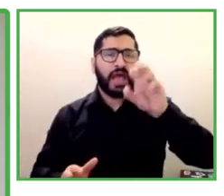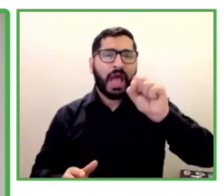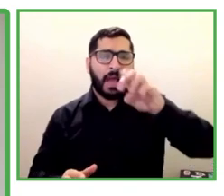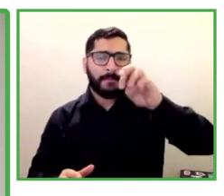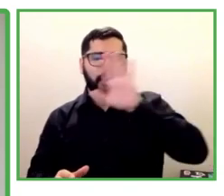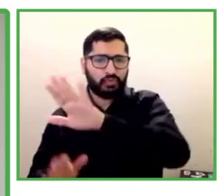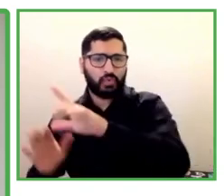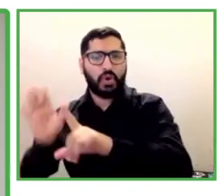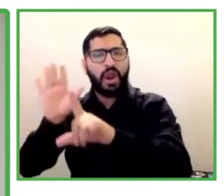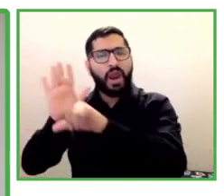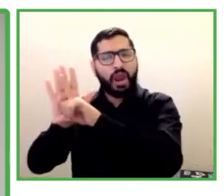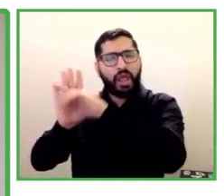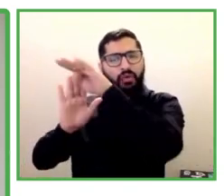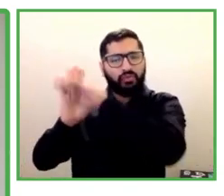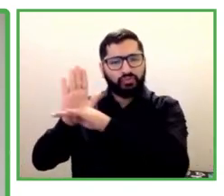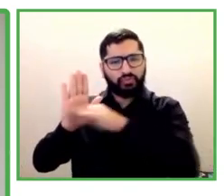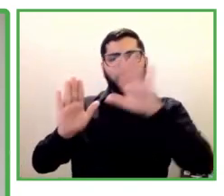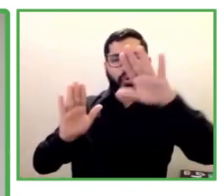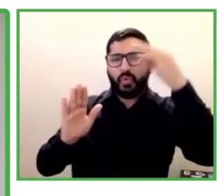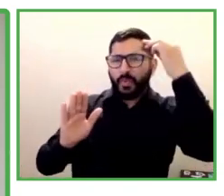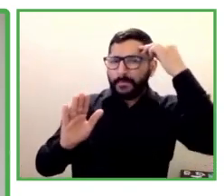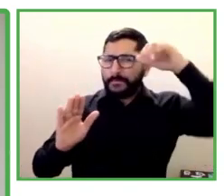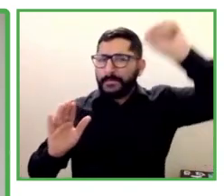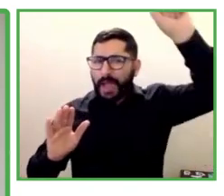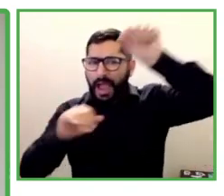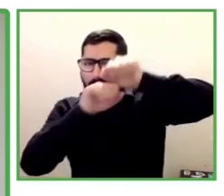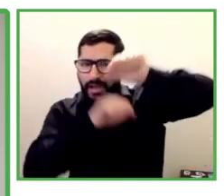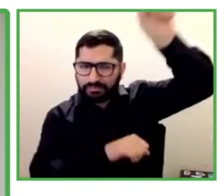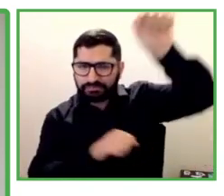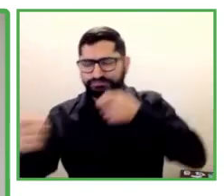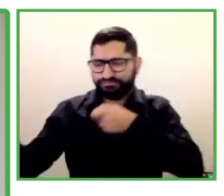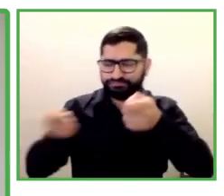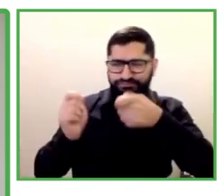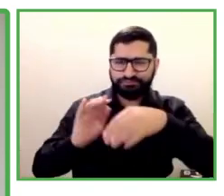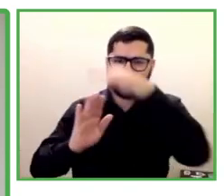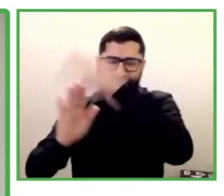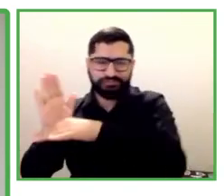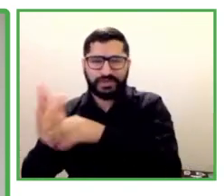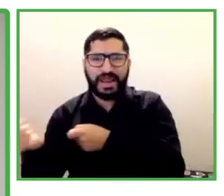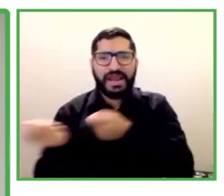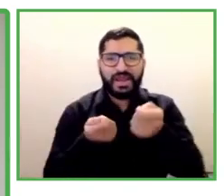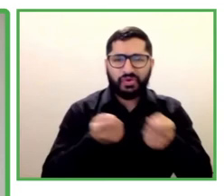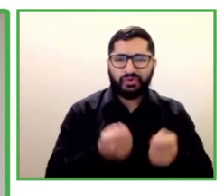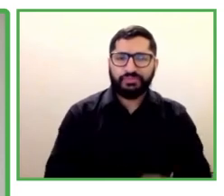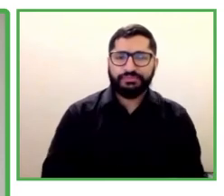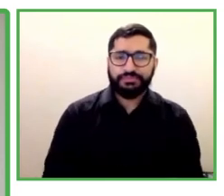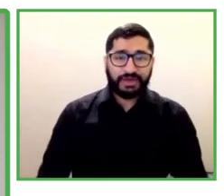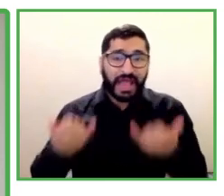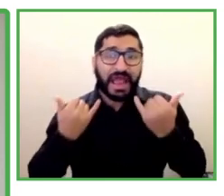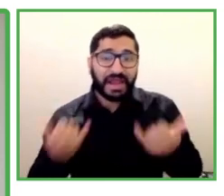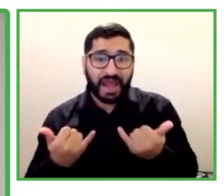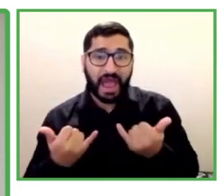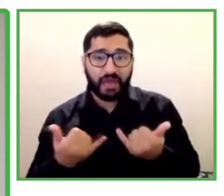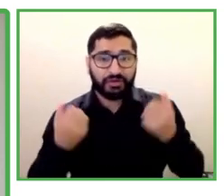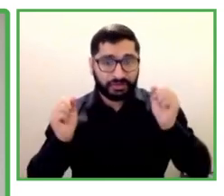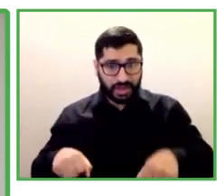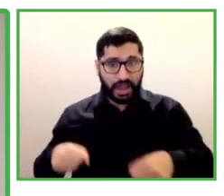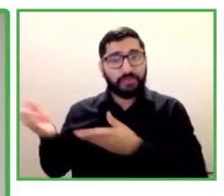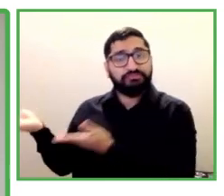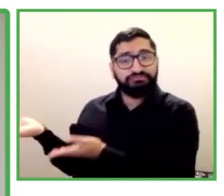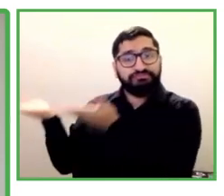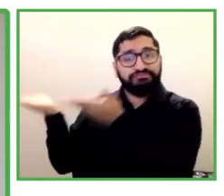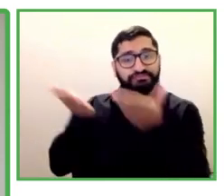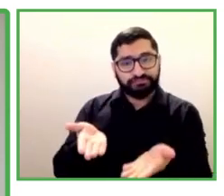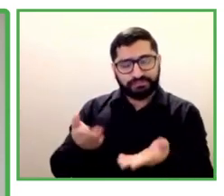He was recently invited to participate in the Leadership in Digital Age Executive Program